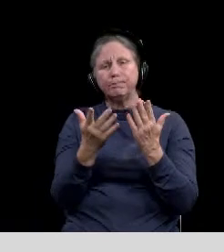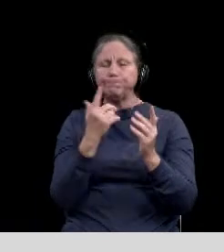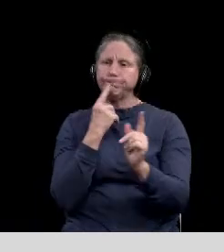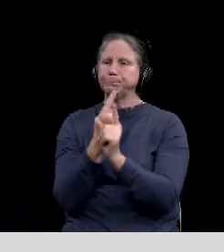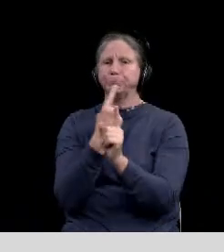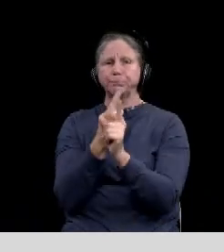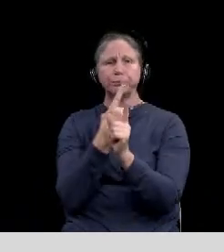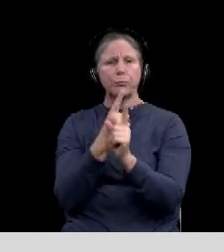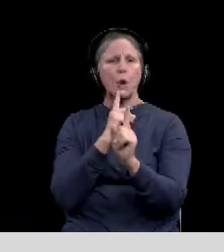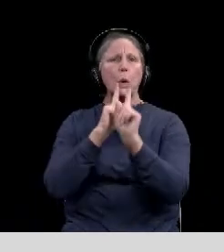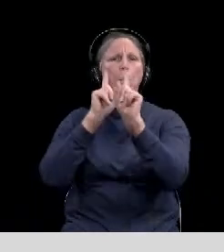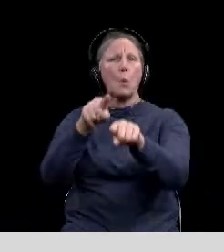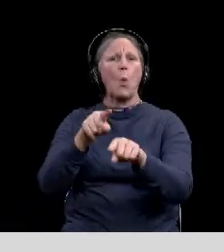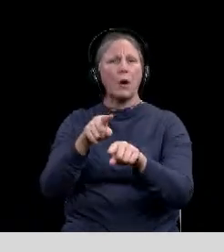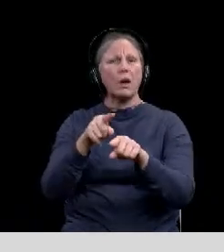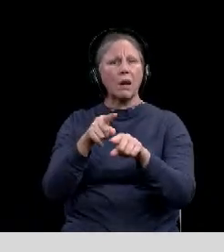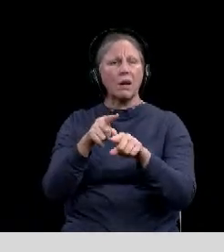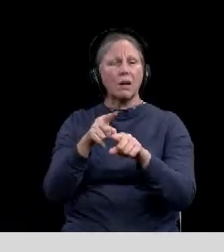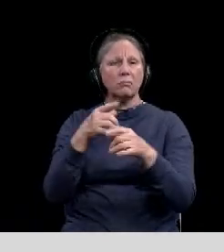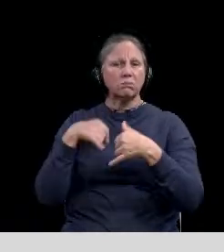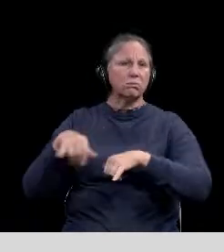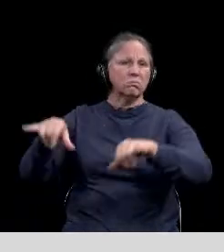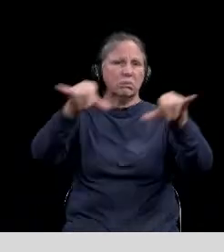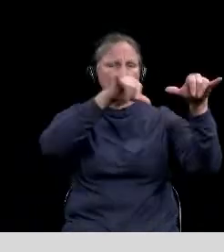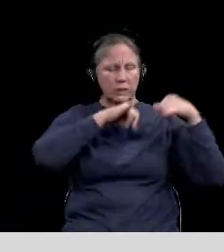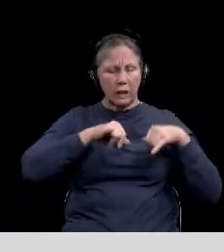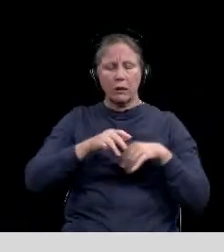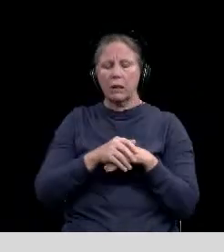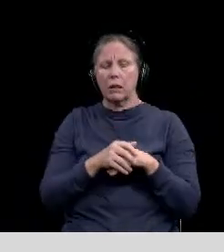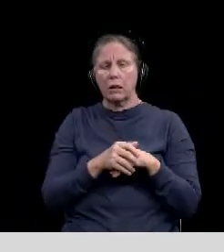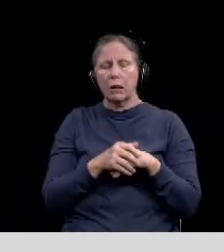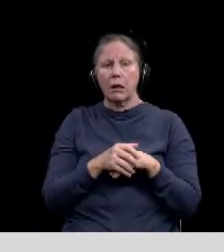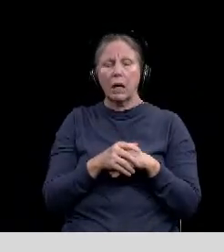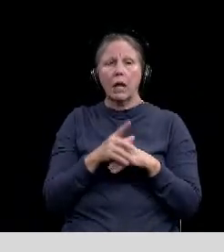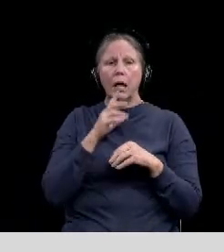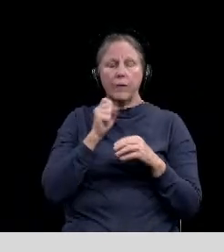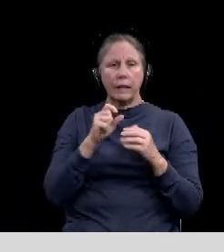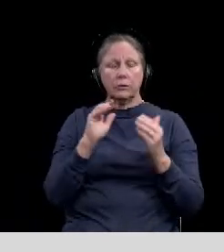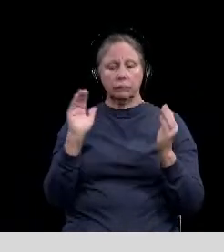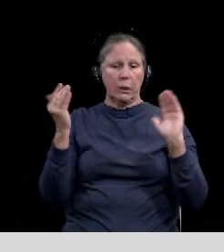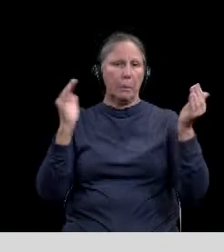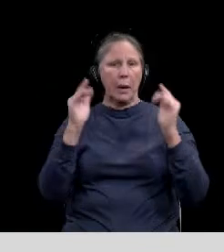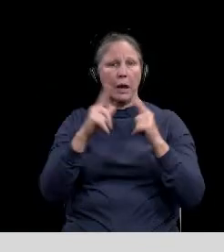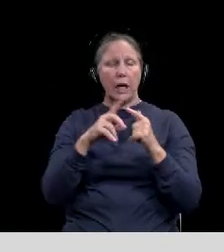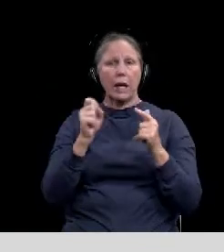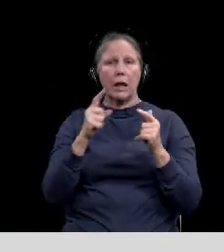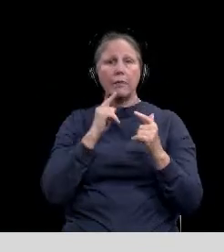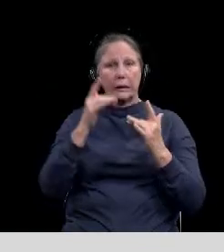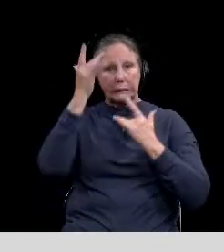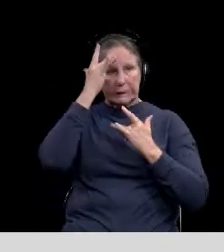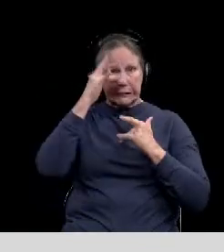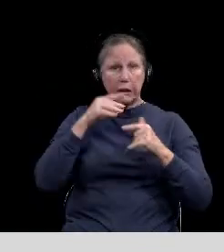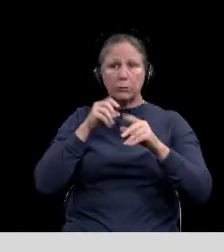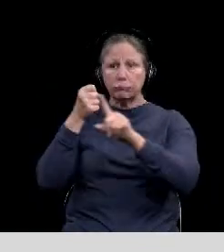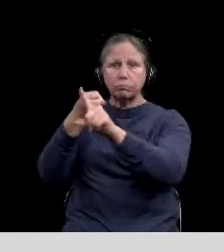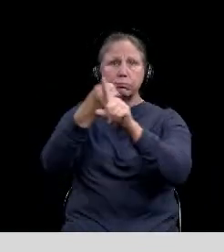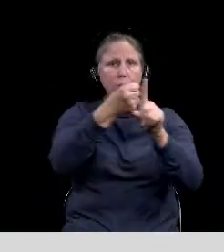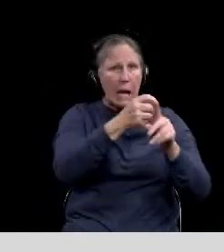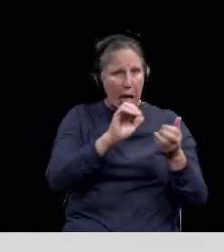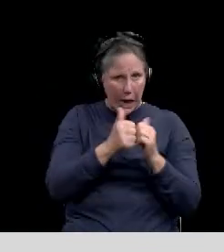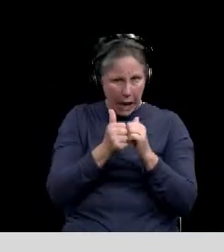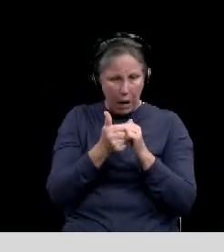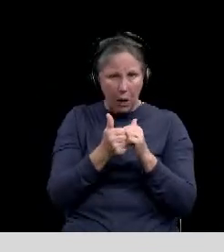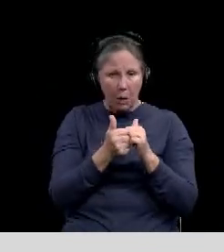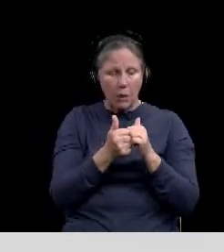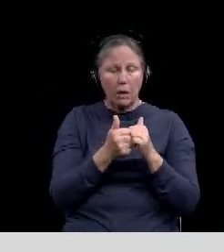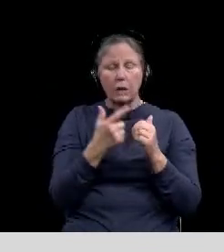reporting that I think is most meaningful. It's probably overall most reflective of the burden of disease in our community, in